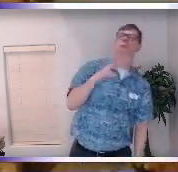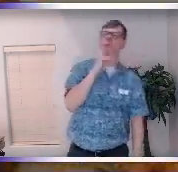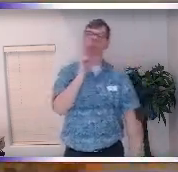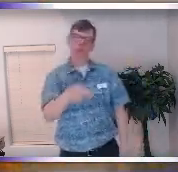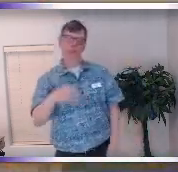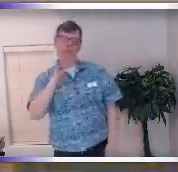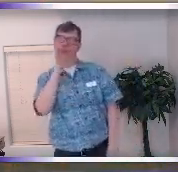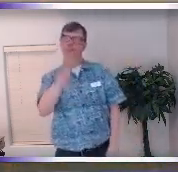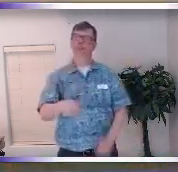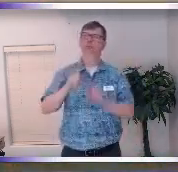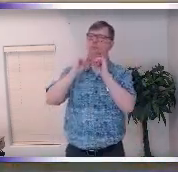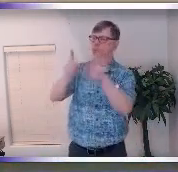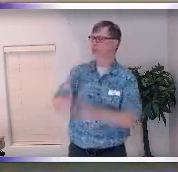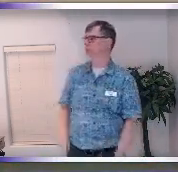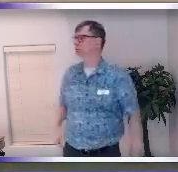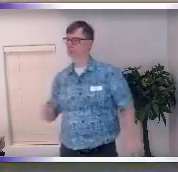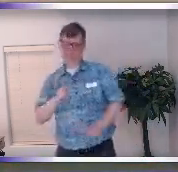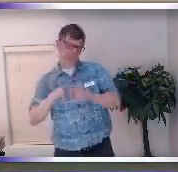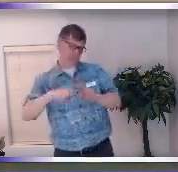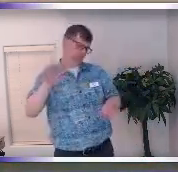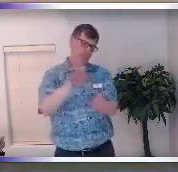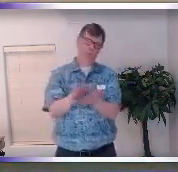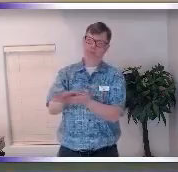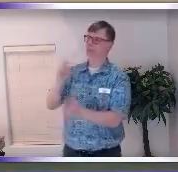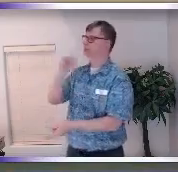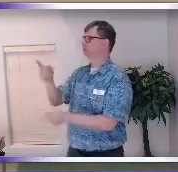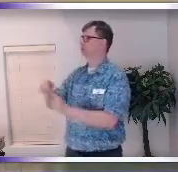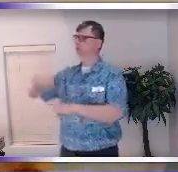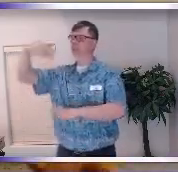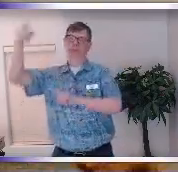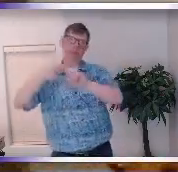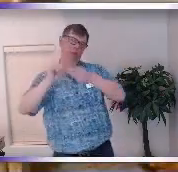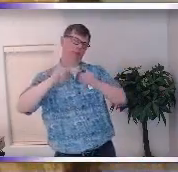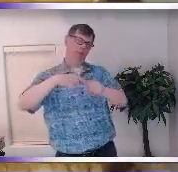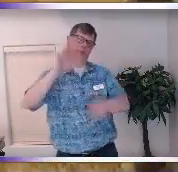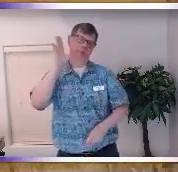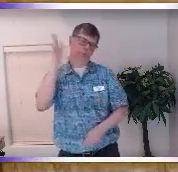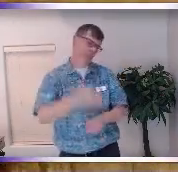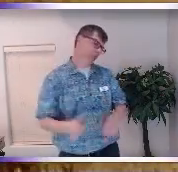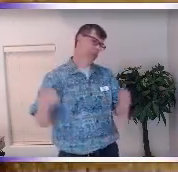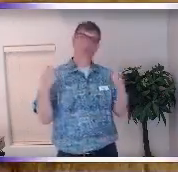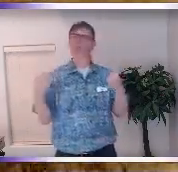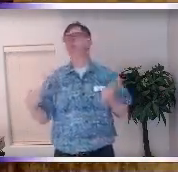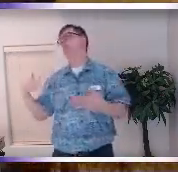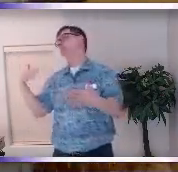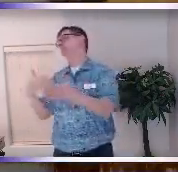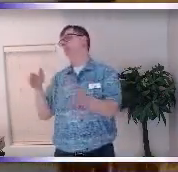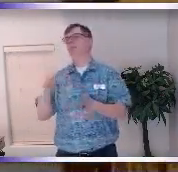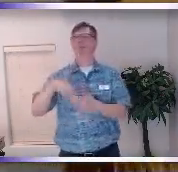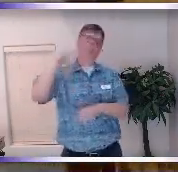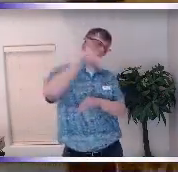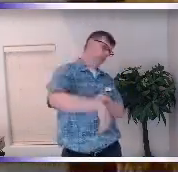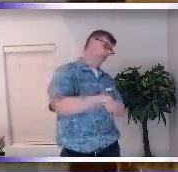the things that your mom said stop blaming yourself for the things that your teacher said your best friend said the man down the street when you're driving by and you cut him off and he